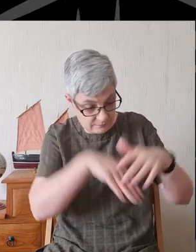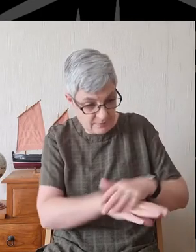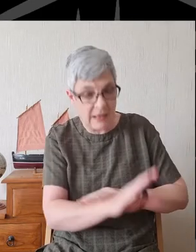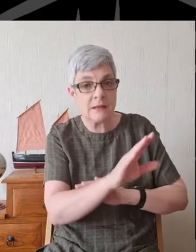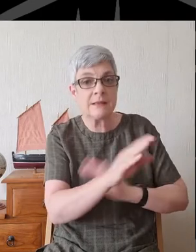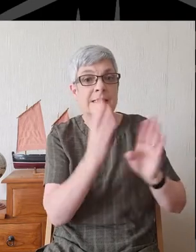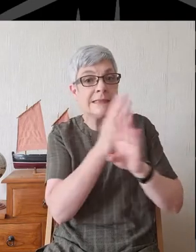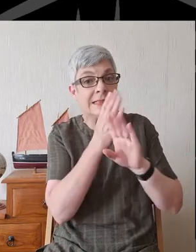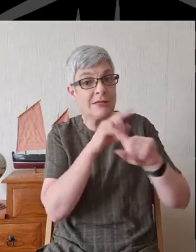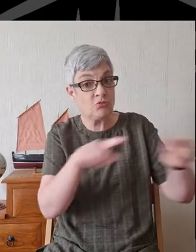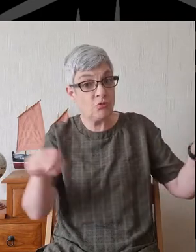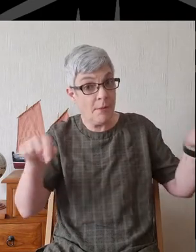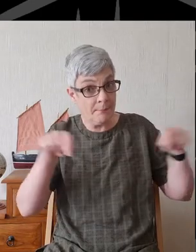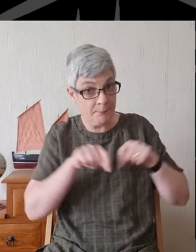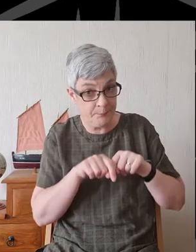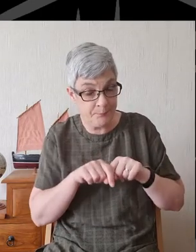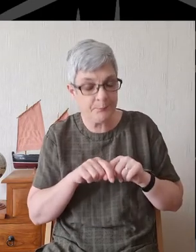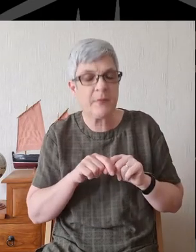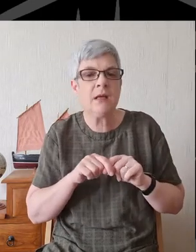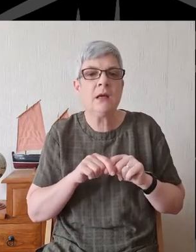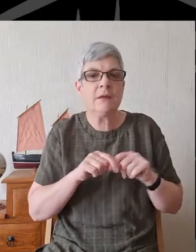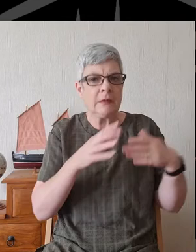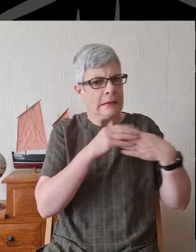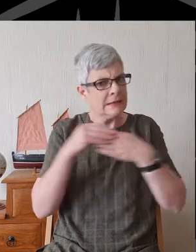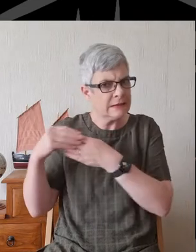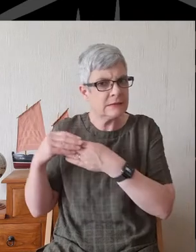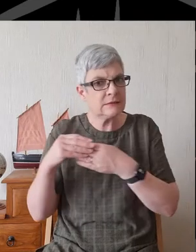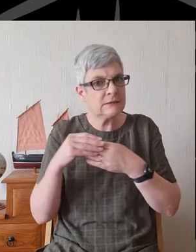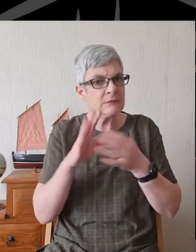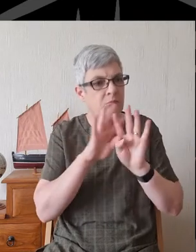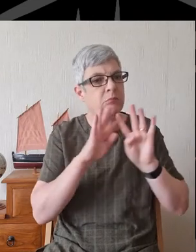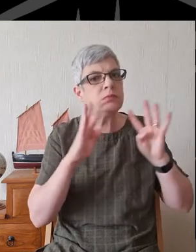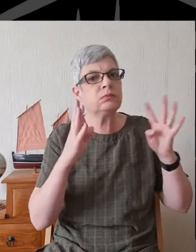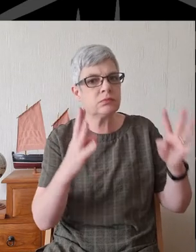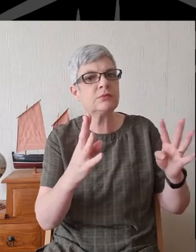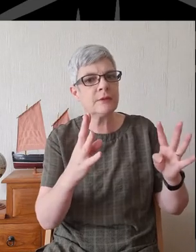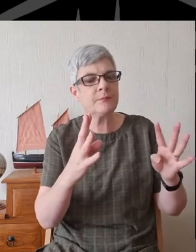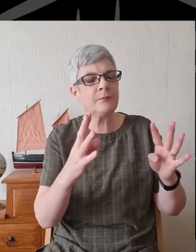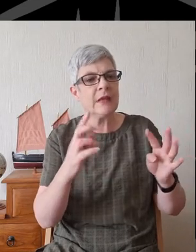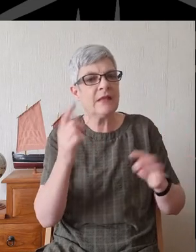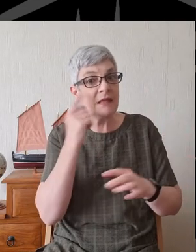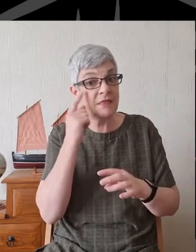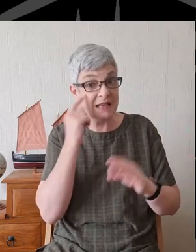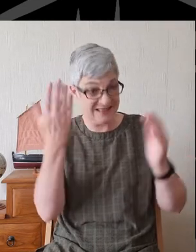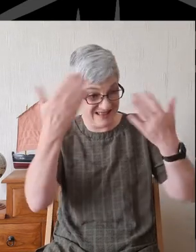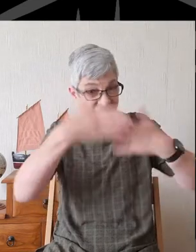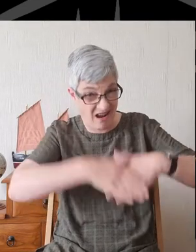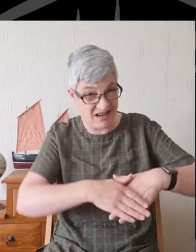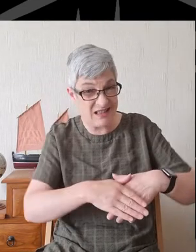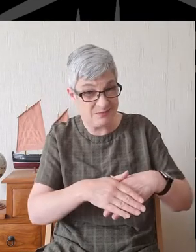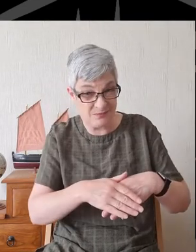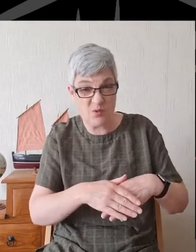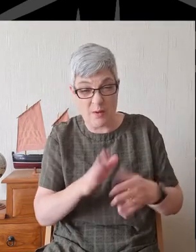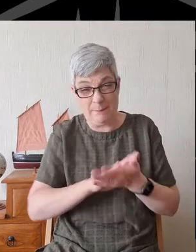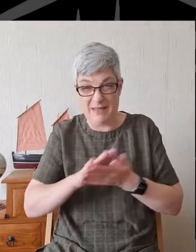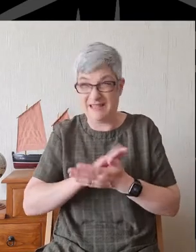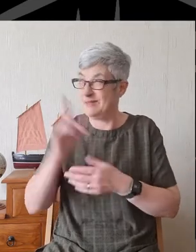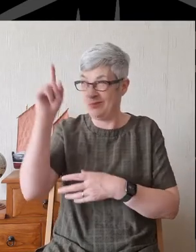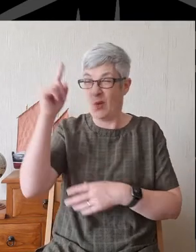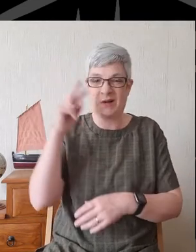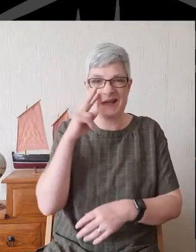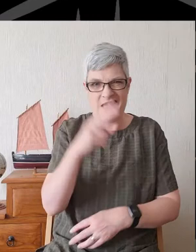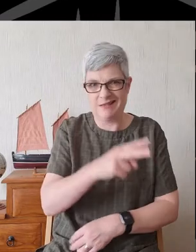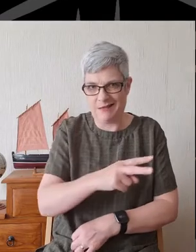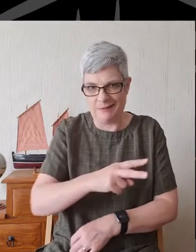into a secret room where the city leaders are gathered. They think that all is in darkness and so God cannot see verse